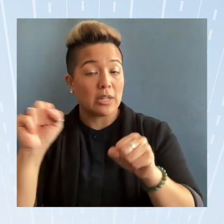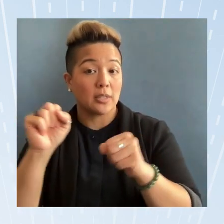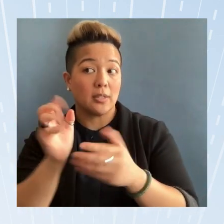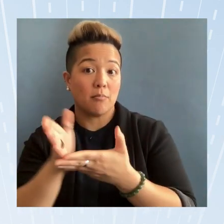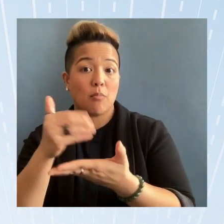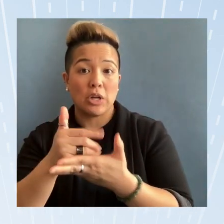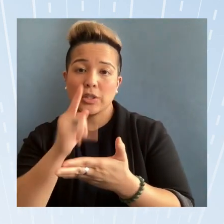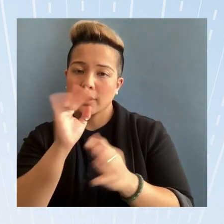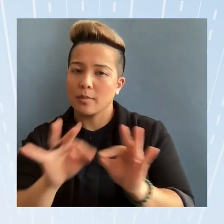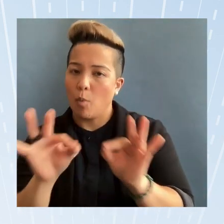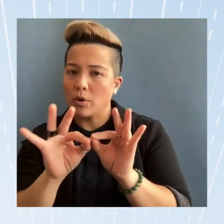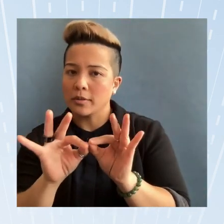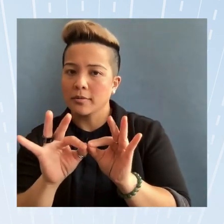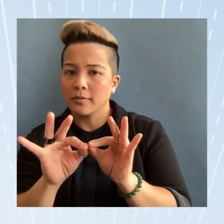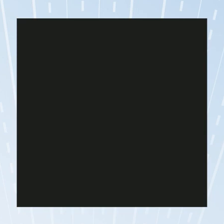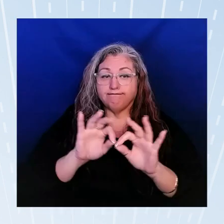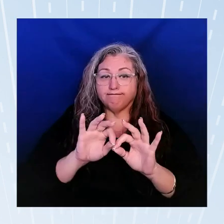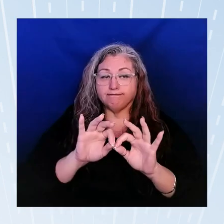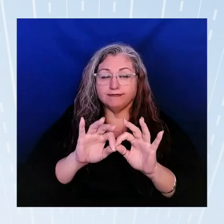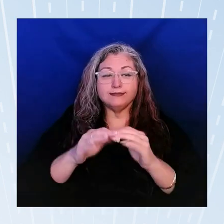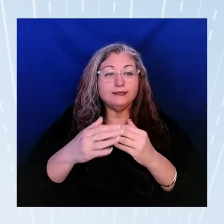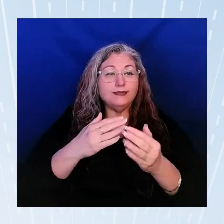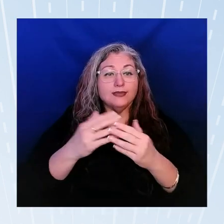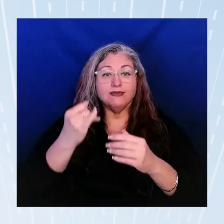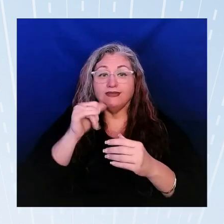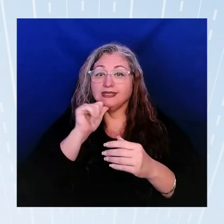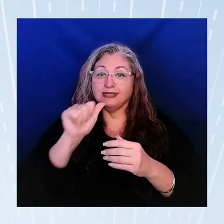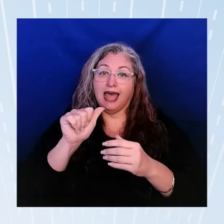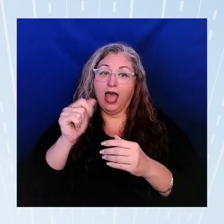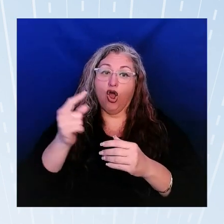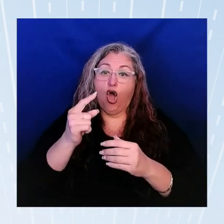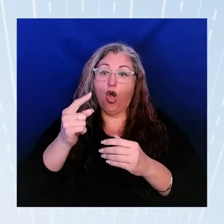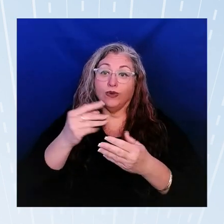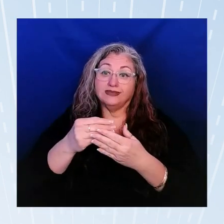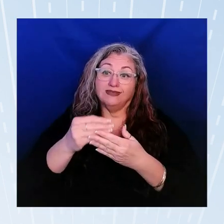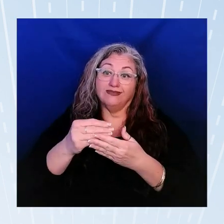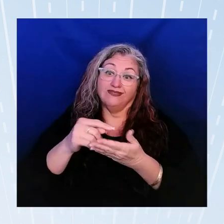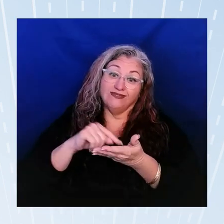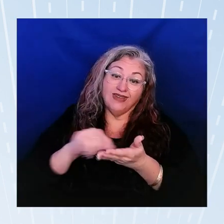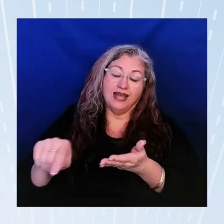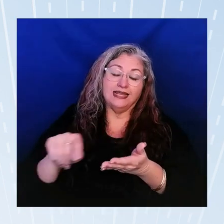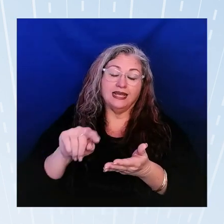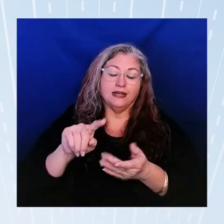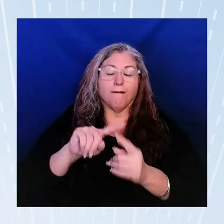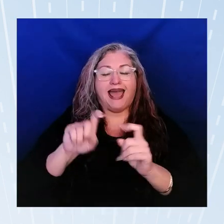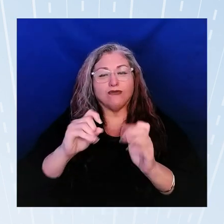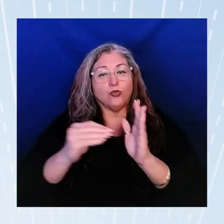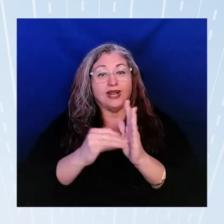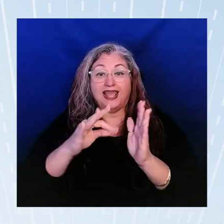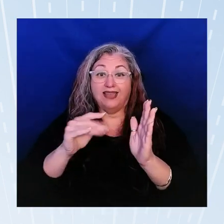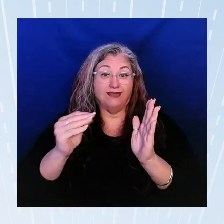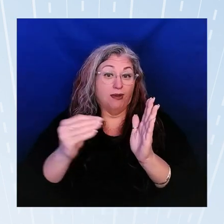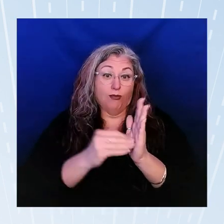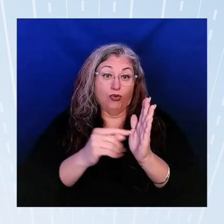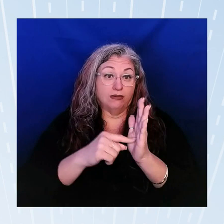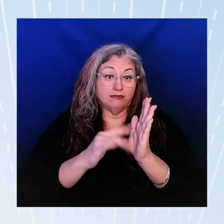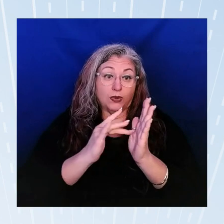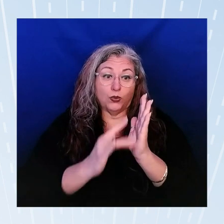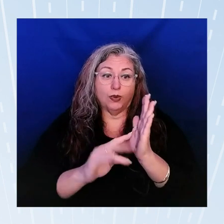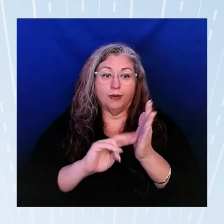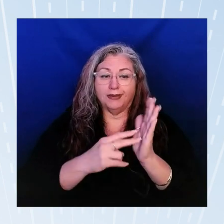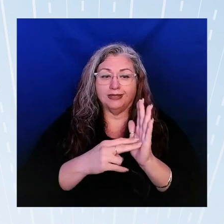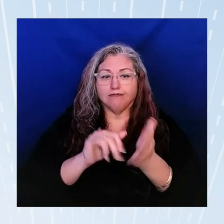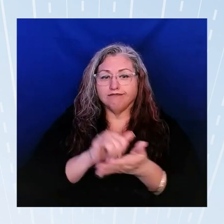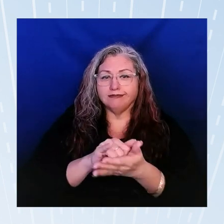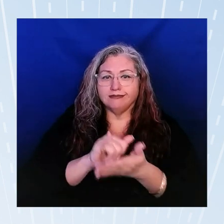even if it's not always funded it's important that it's in there because if it's not in there it's not even it's not even possible so making sure